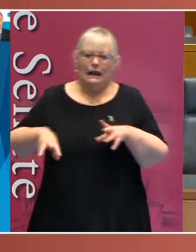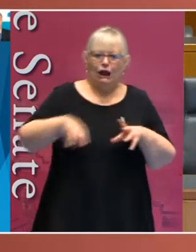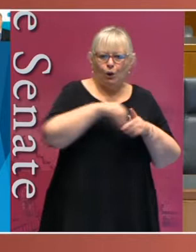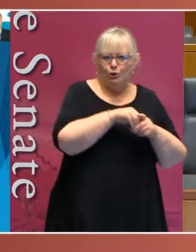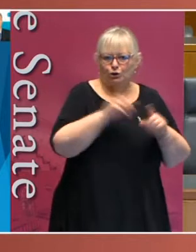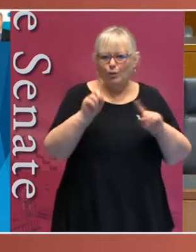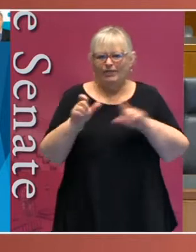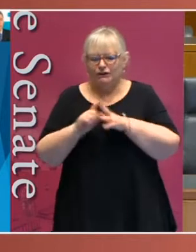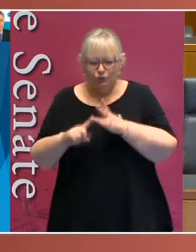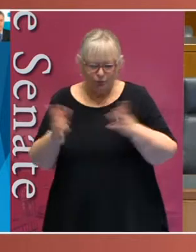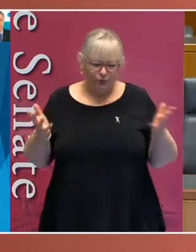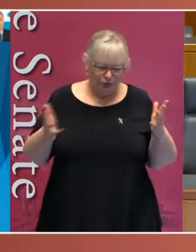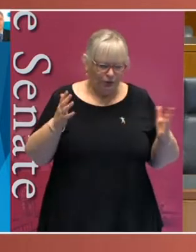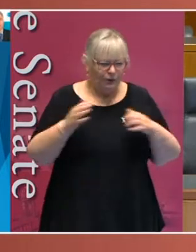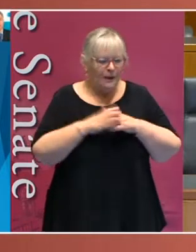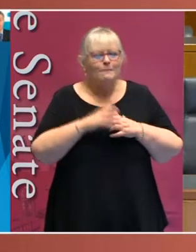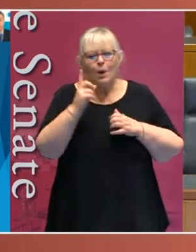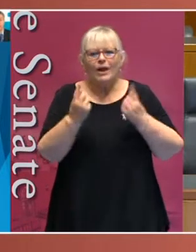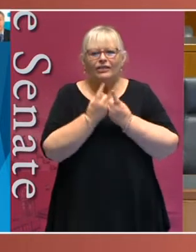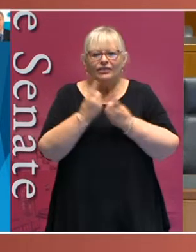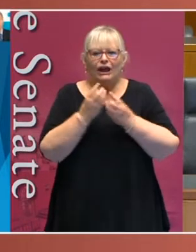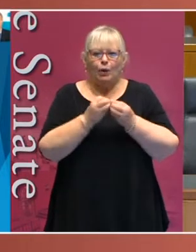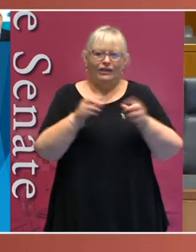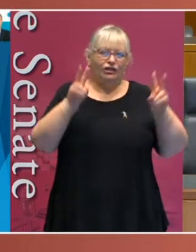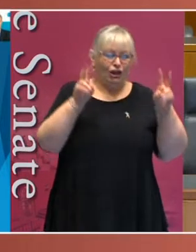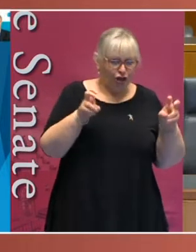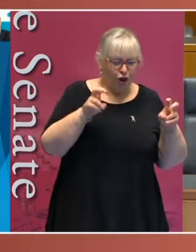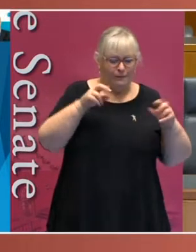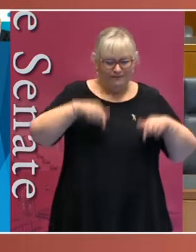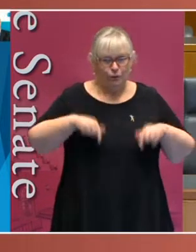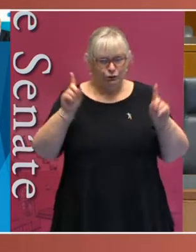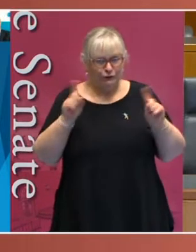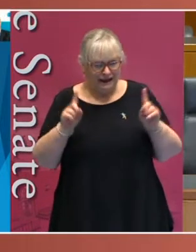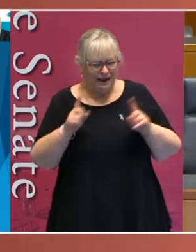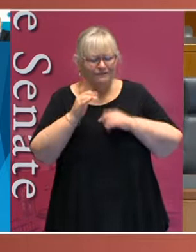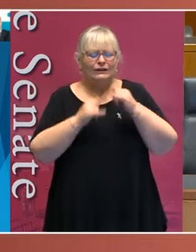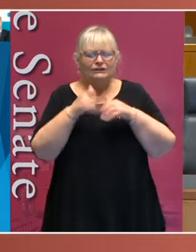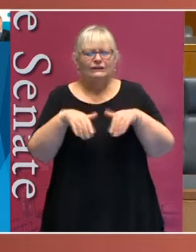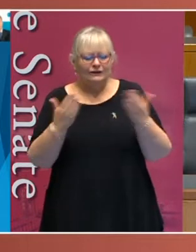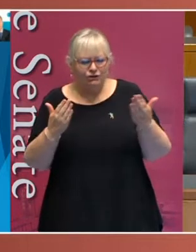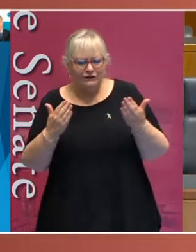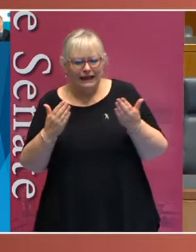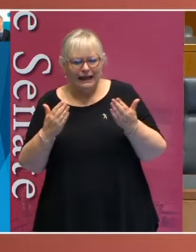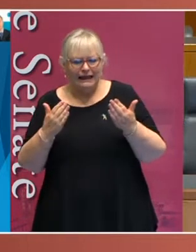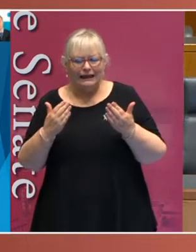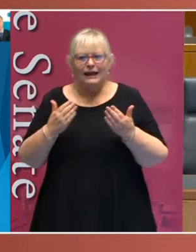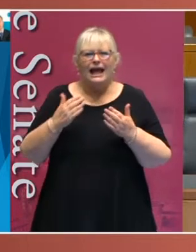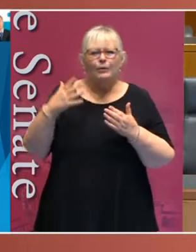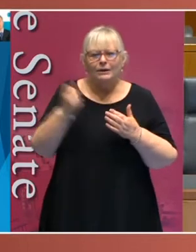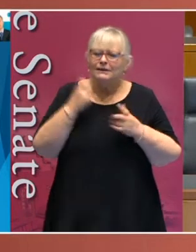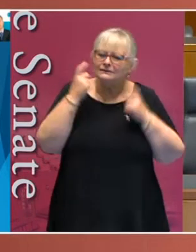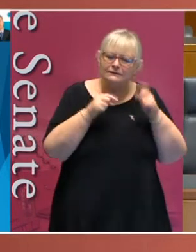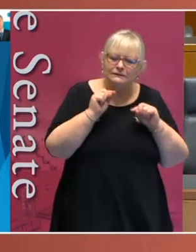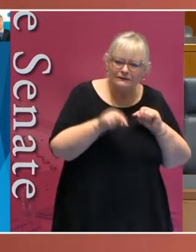But one of the aspects of the theme for International Day of People with Disability that is critical to consider